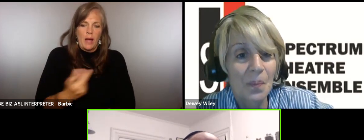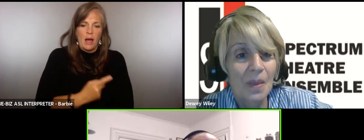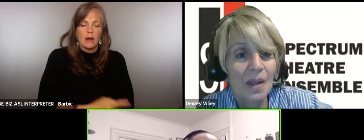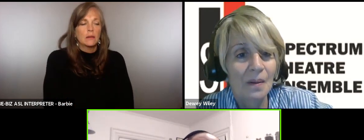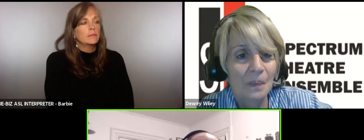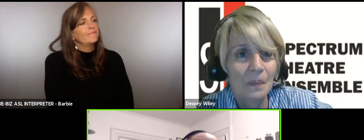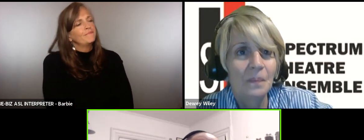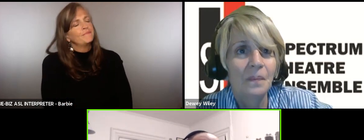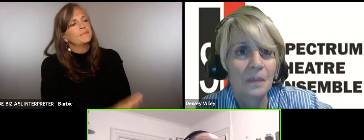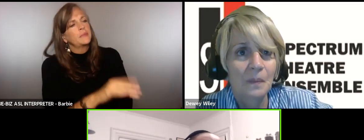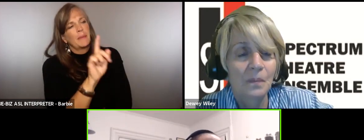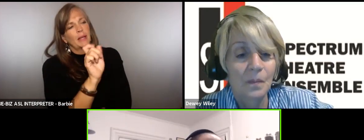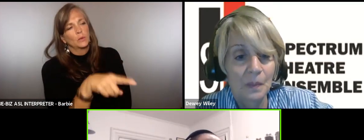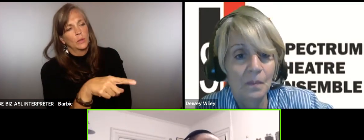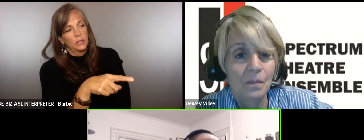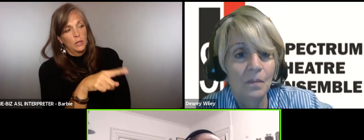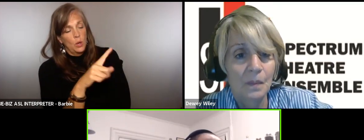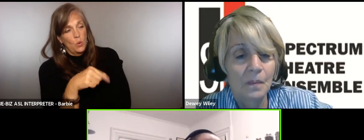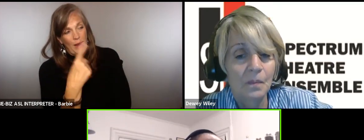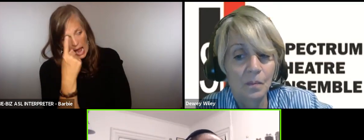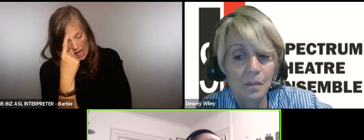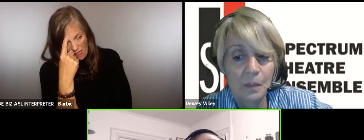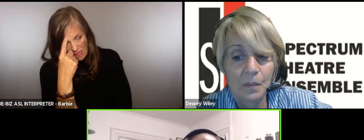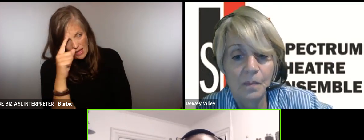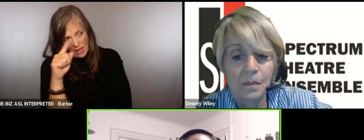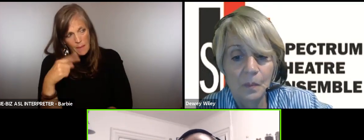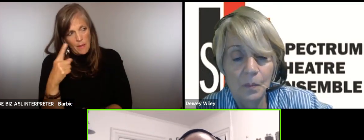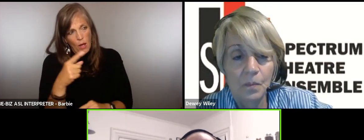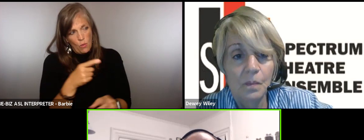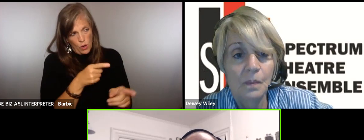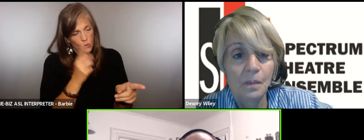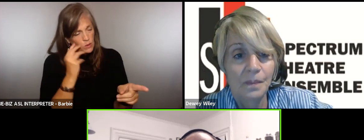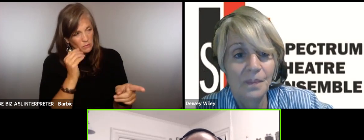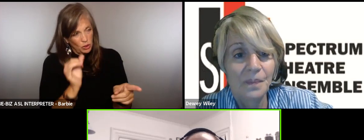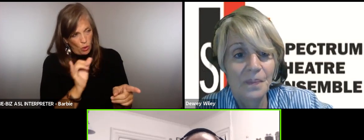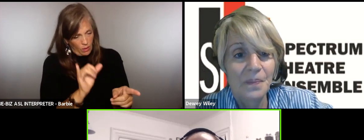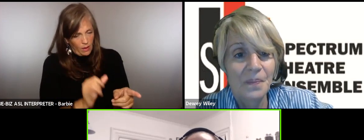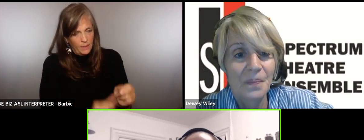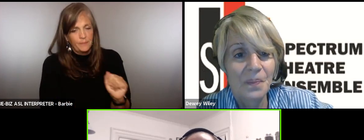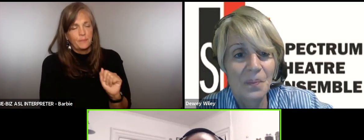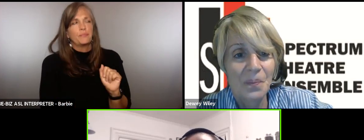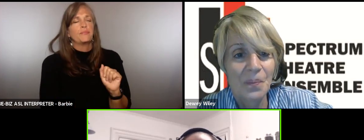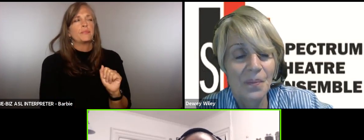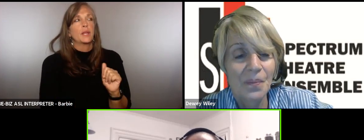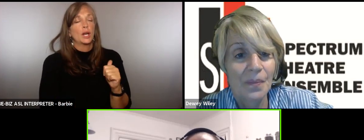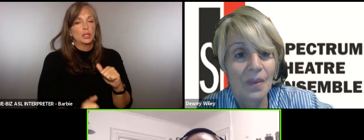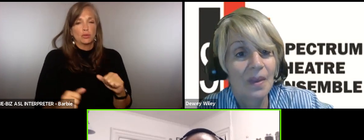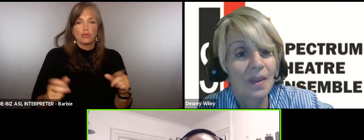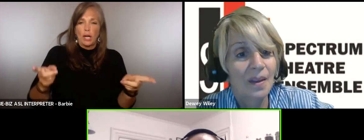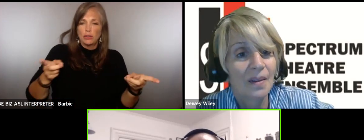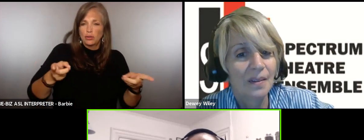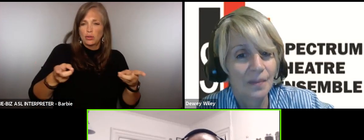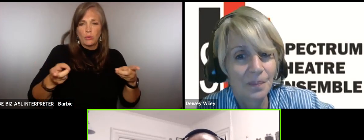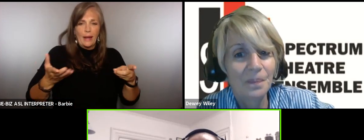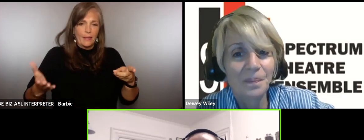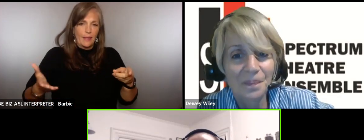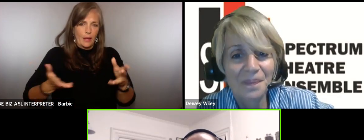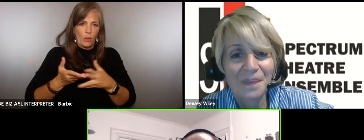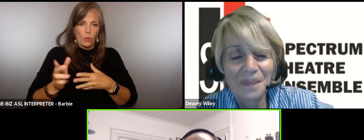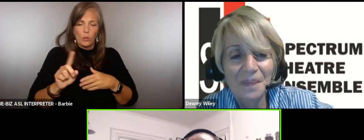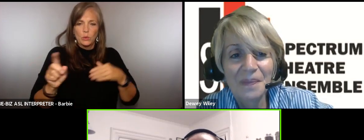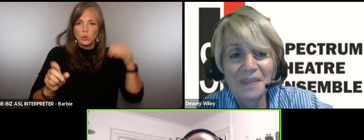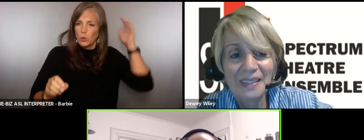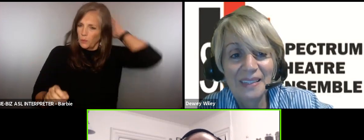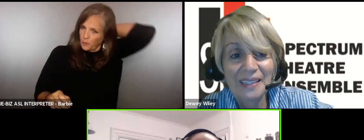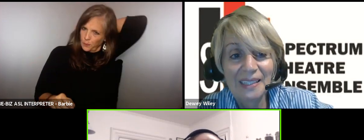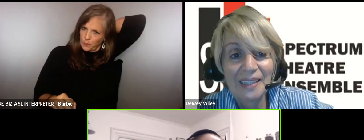me ask you a question because when I think about what it must be like for you in trying to direct stuff through zoom and the whole